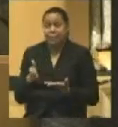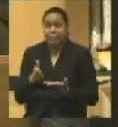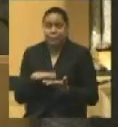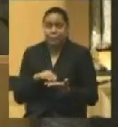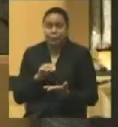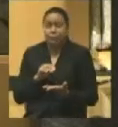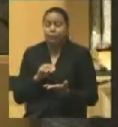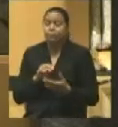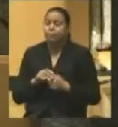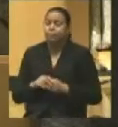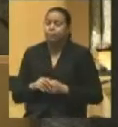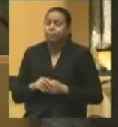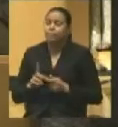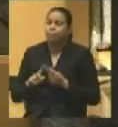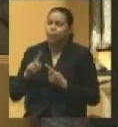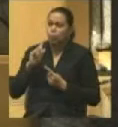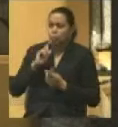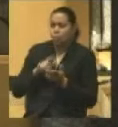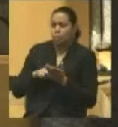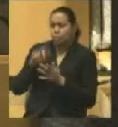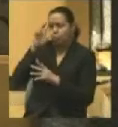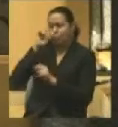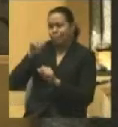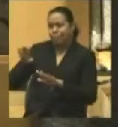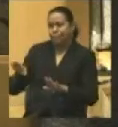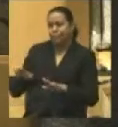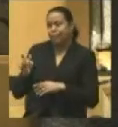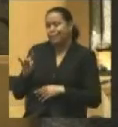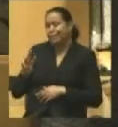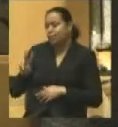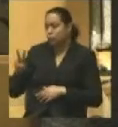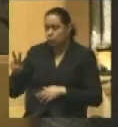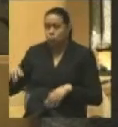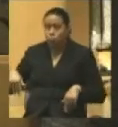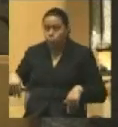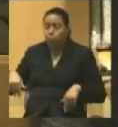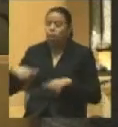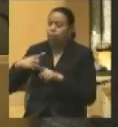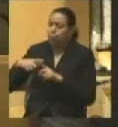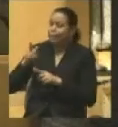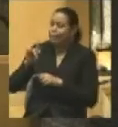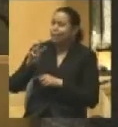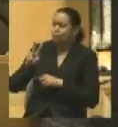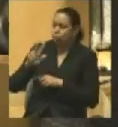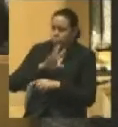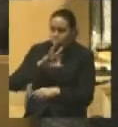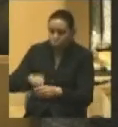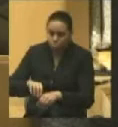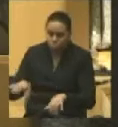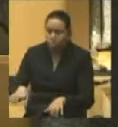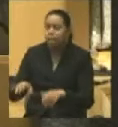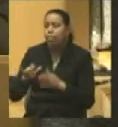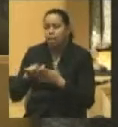the sharp contrast in the president's behavior between 1862 and 1863 reveals, to